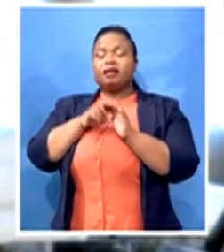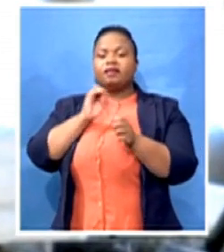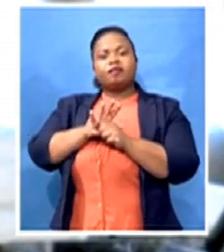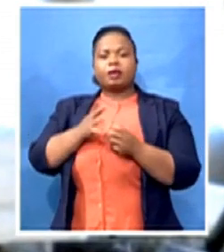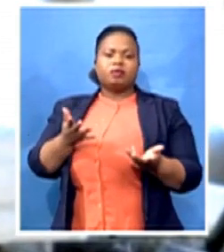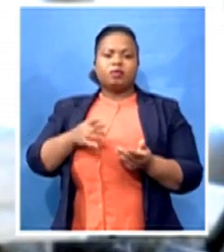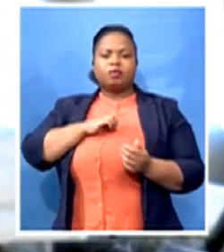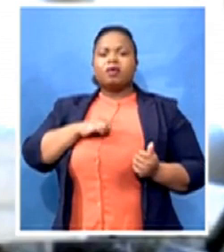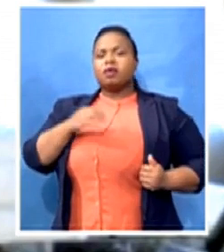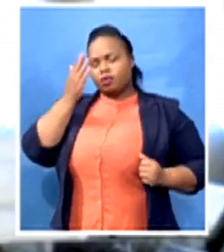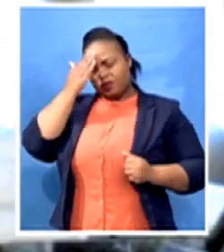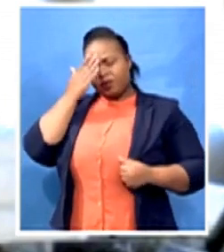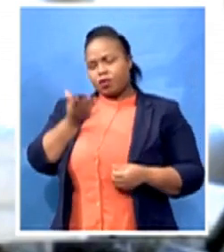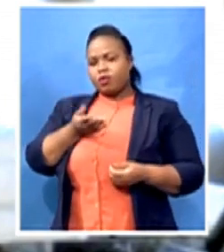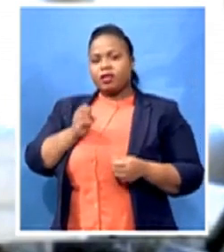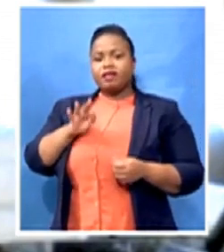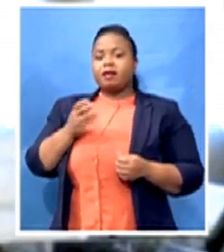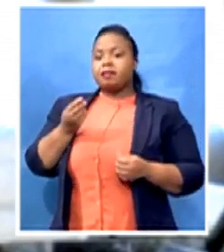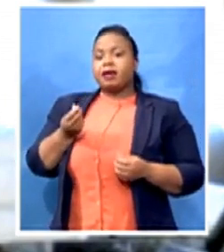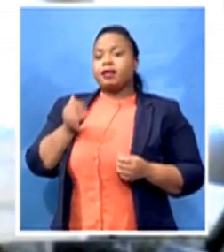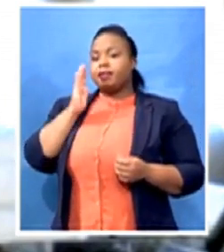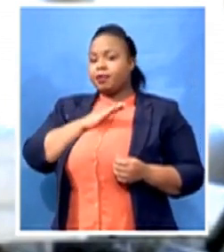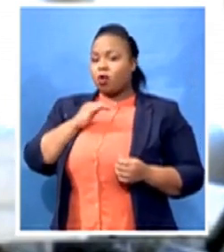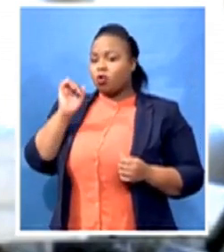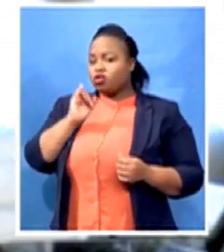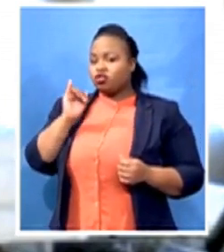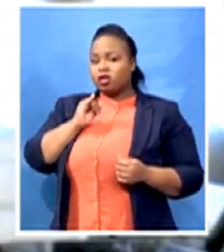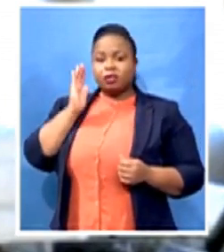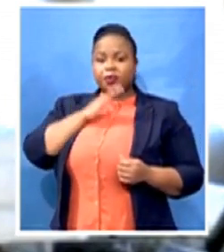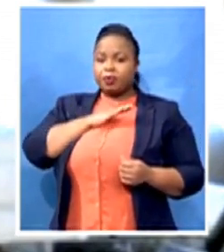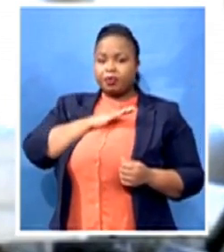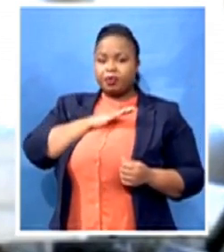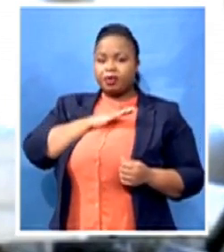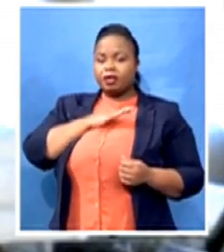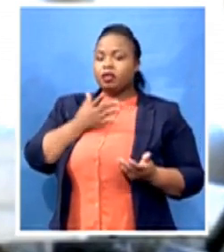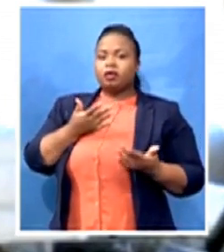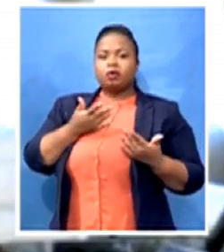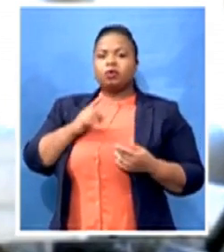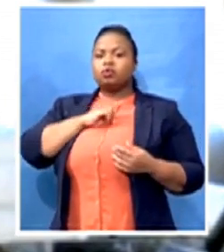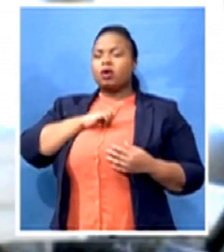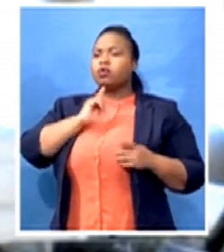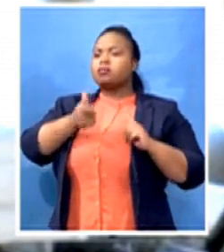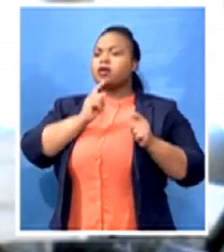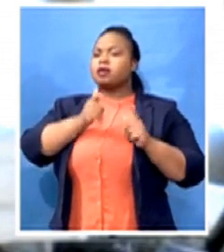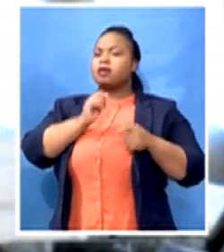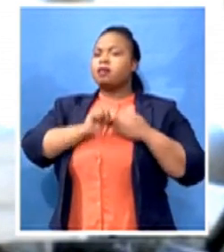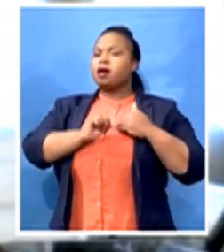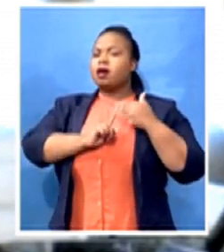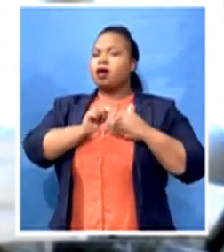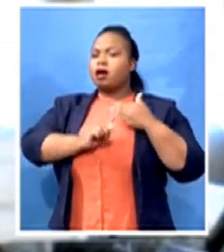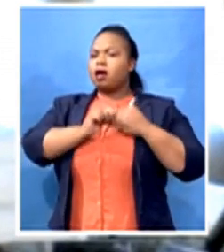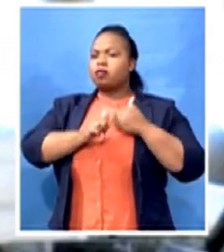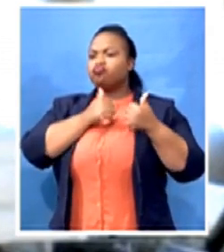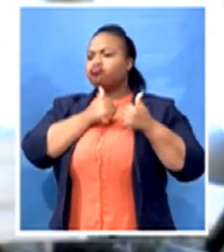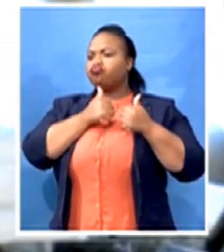insurance or your insurance premiums paid. You could have good cover for all these years, and when you don't pay your